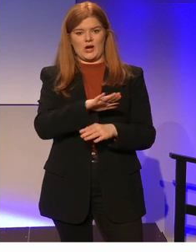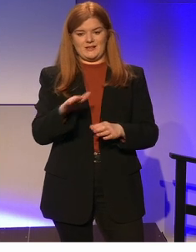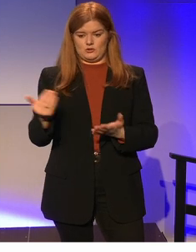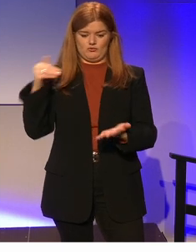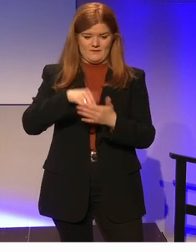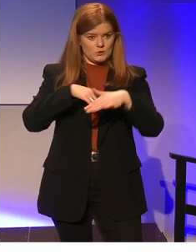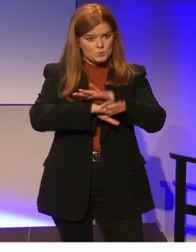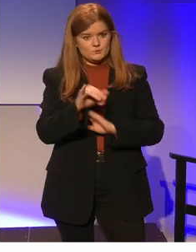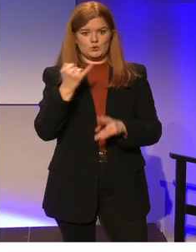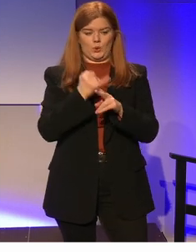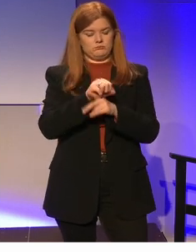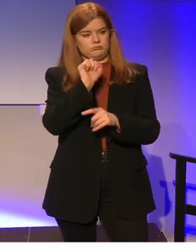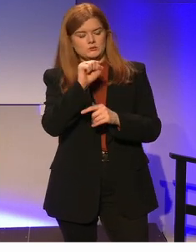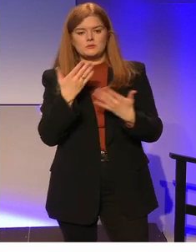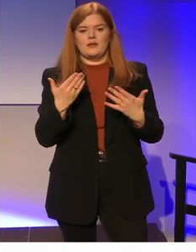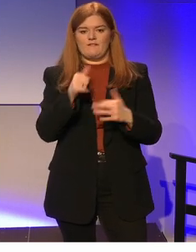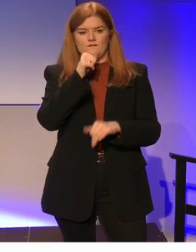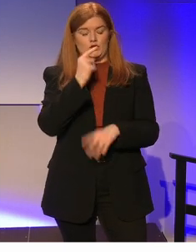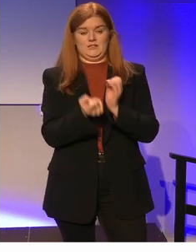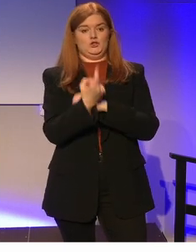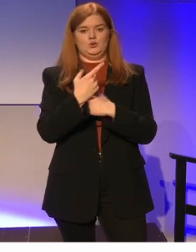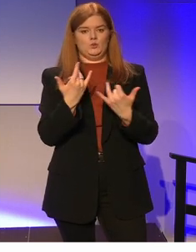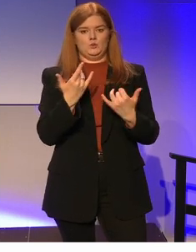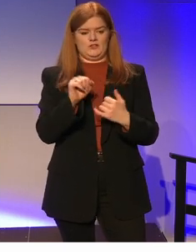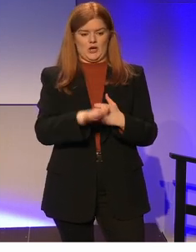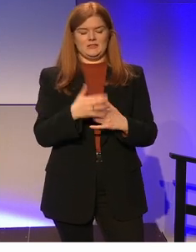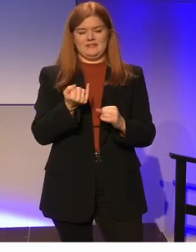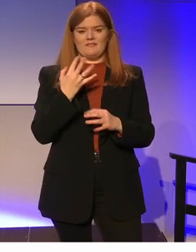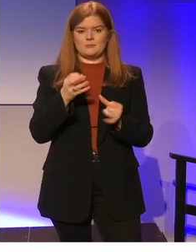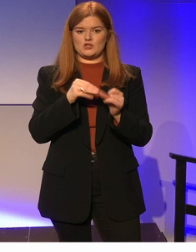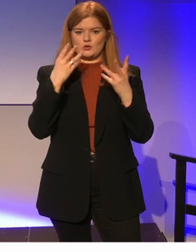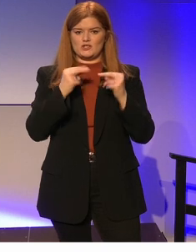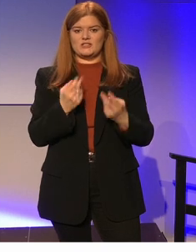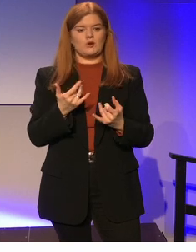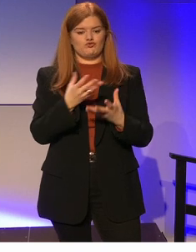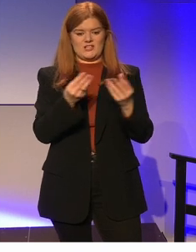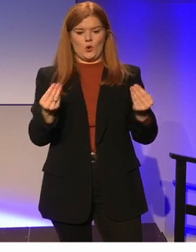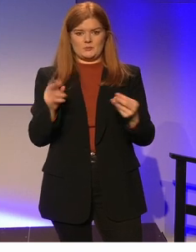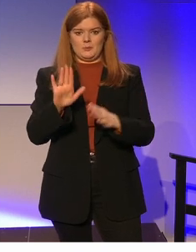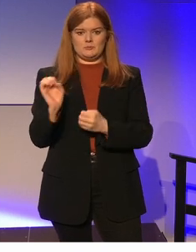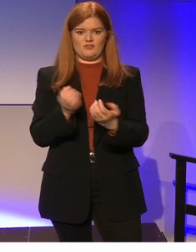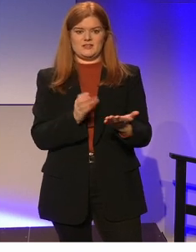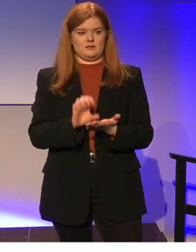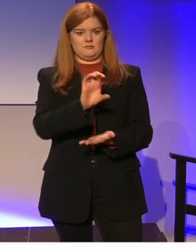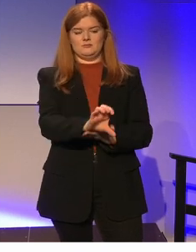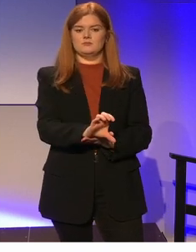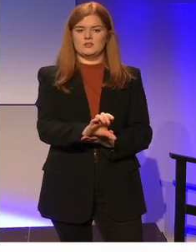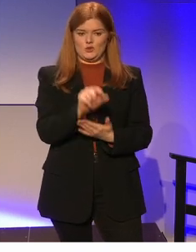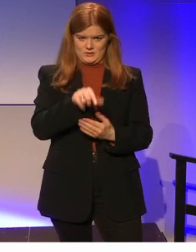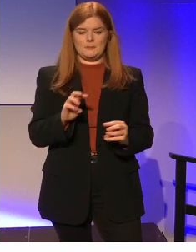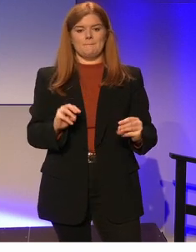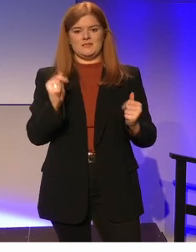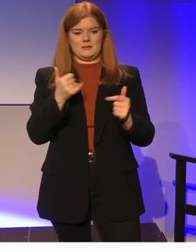arriving at the school gate. And the first issue for the child with special educational needs was that a resource had to be provided. Now, this